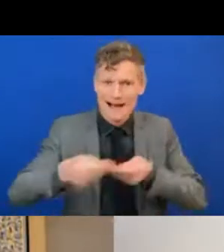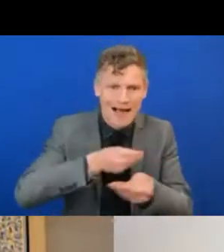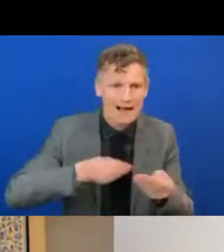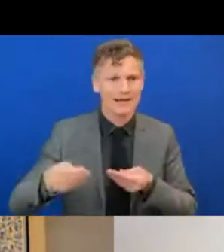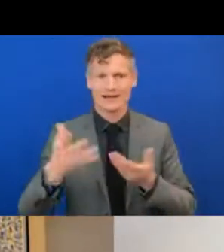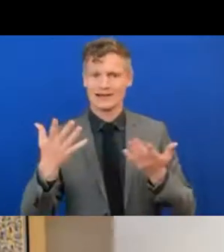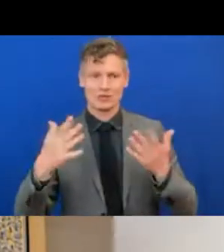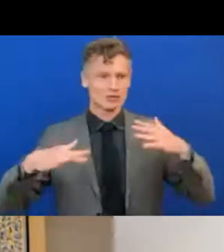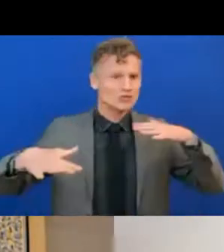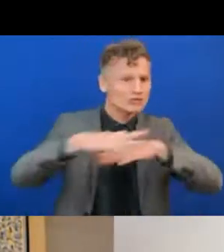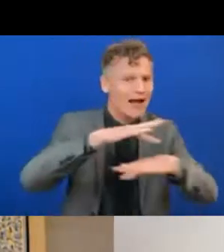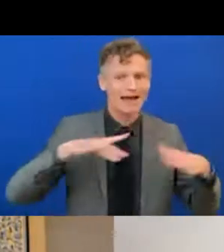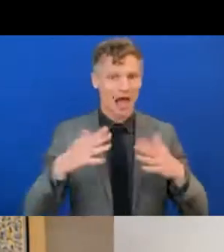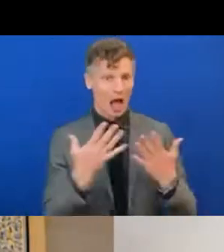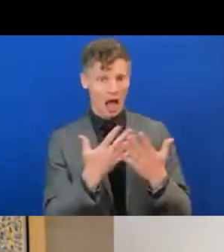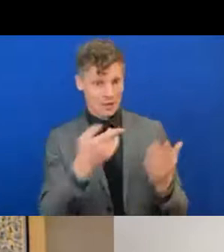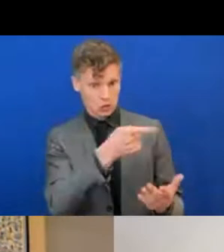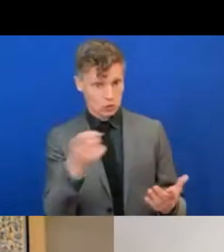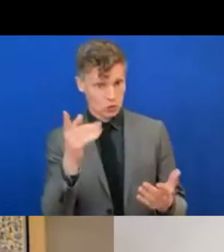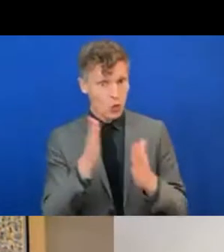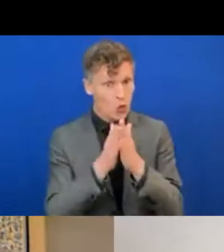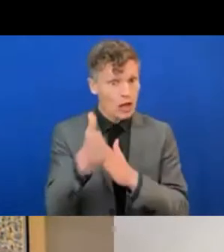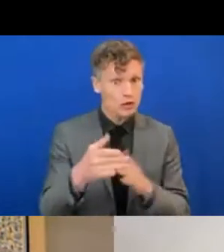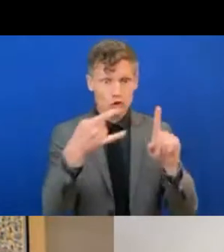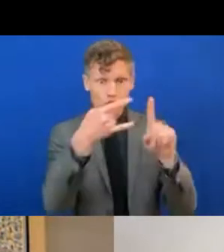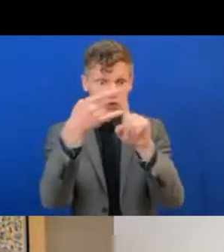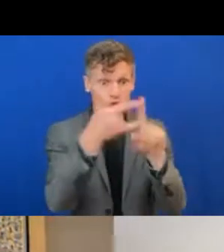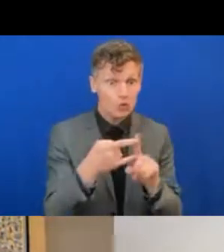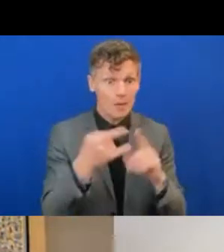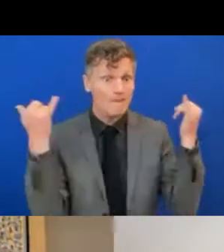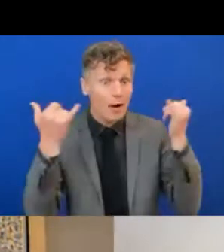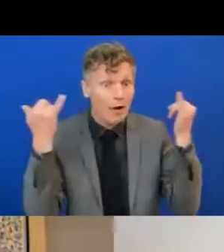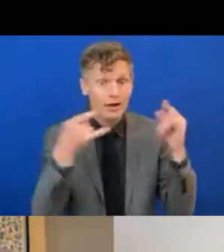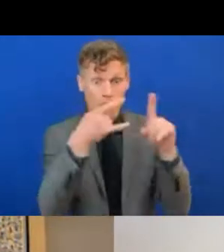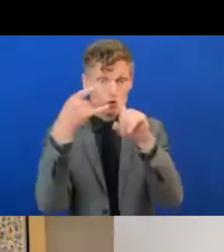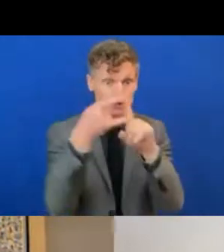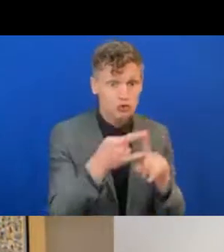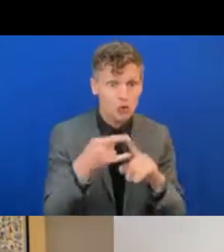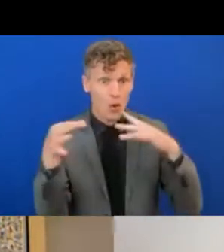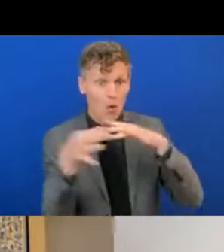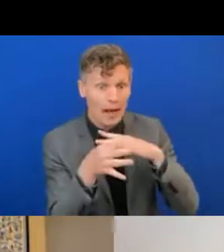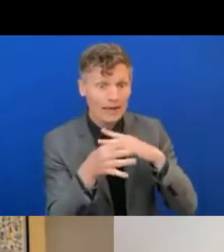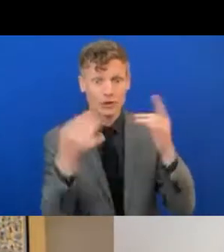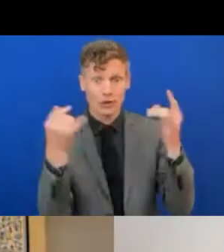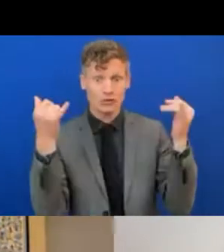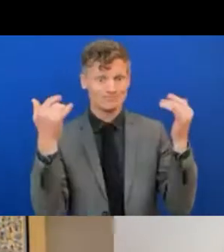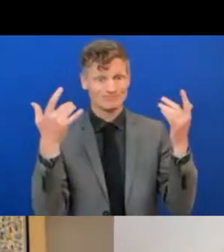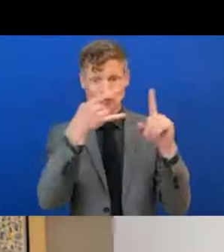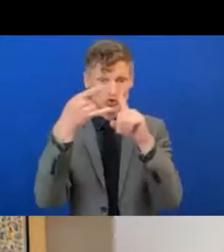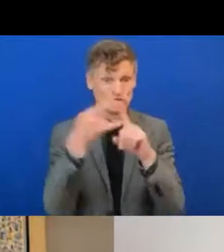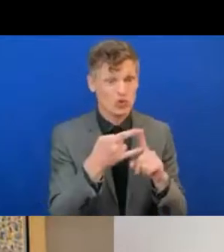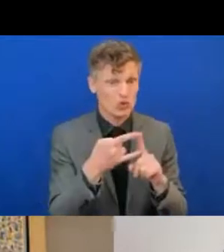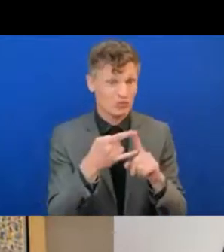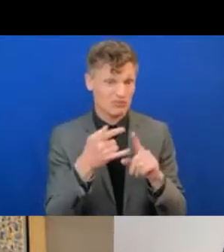parties, weddings, unhappily funerals over the last